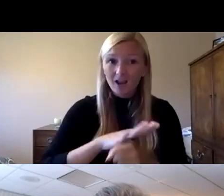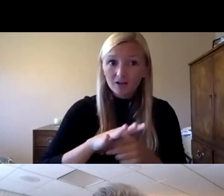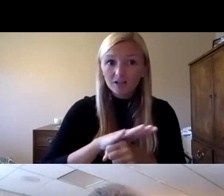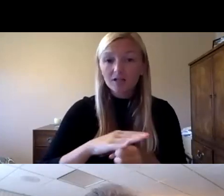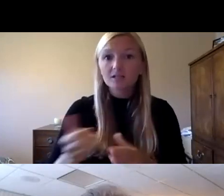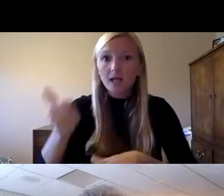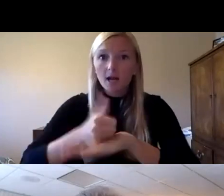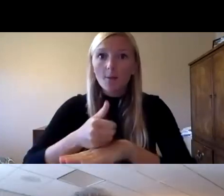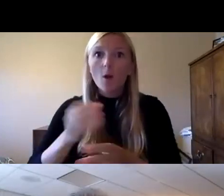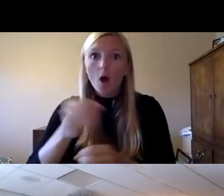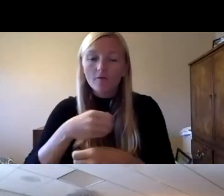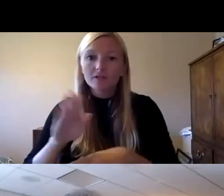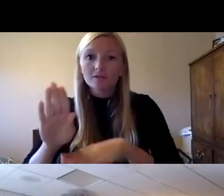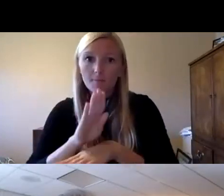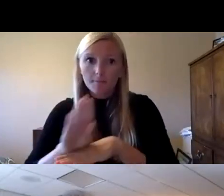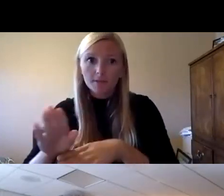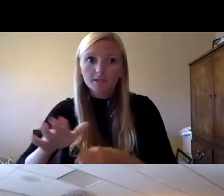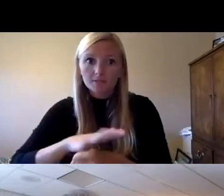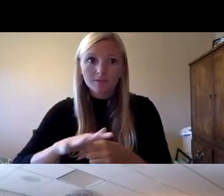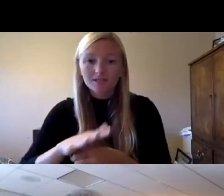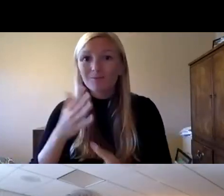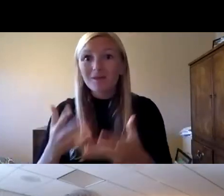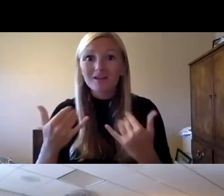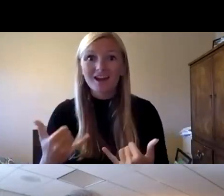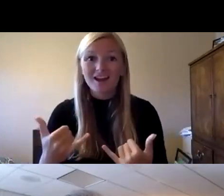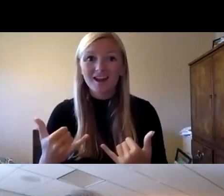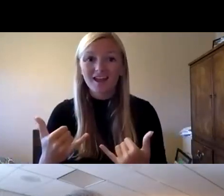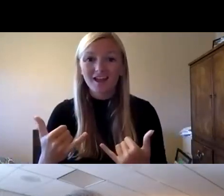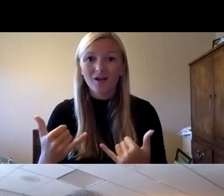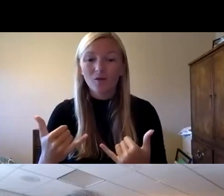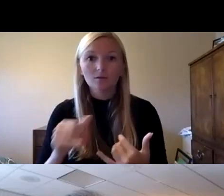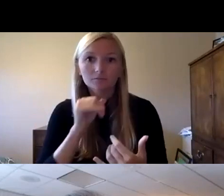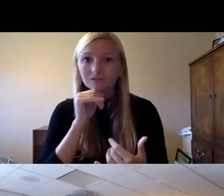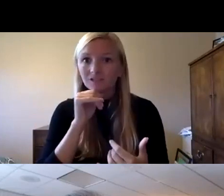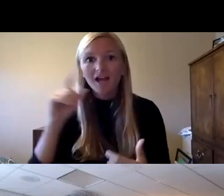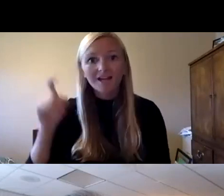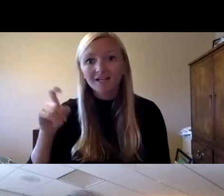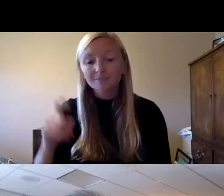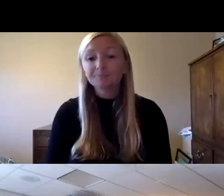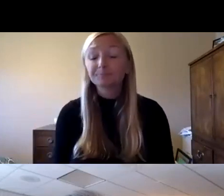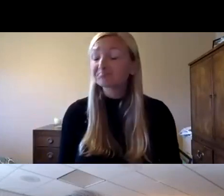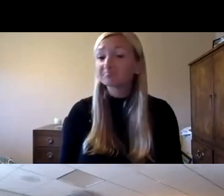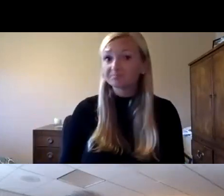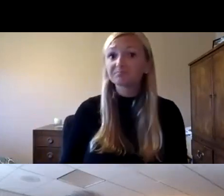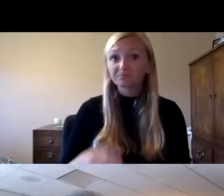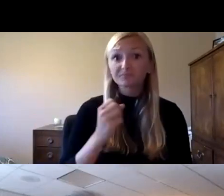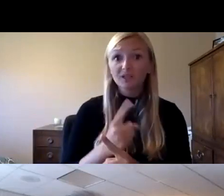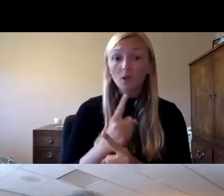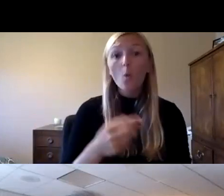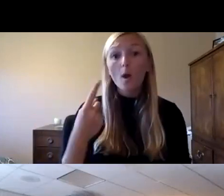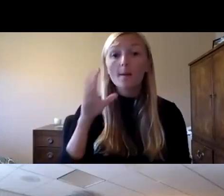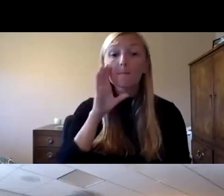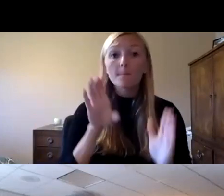spaces that may no longer be useful in the post-covid world yeah one of the pictures i put up